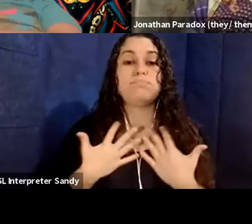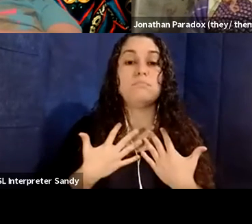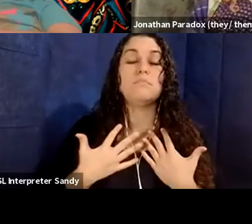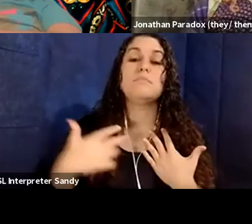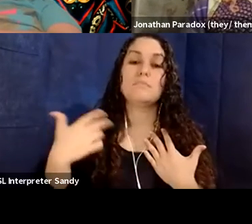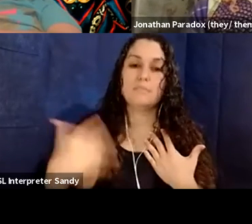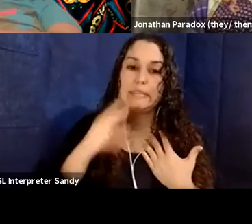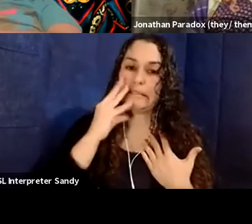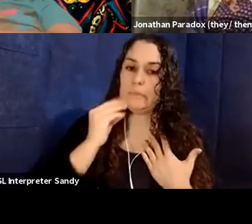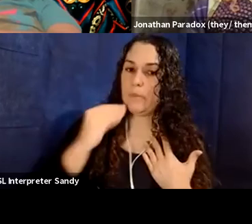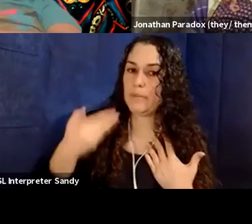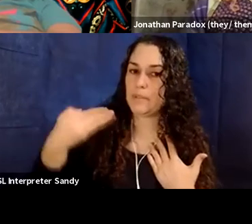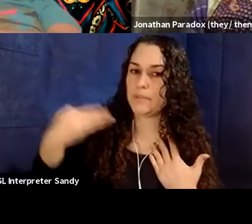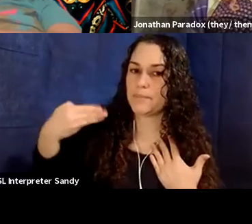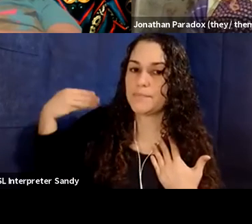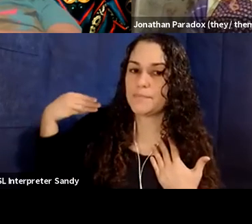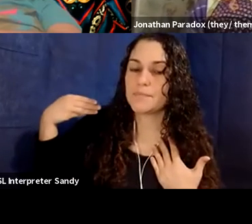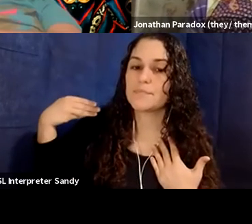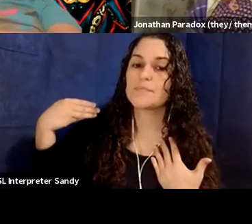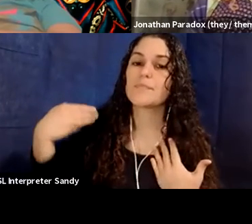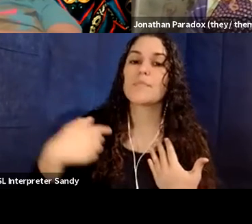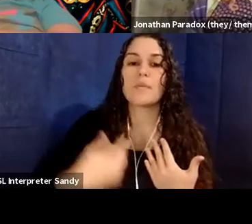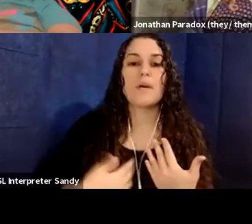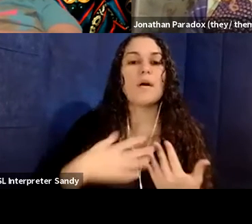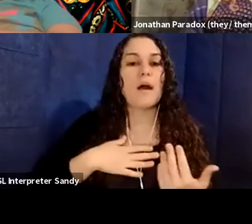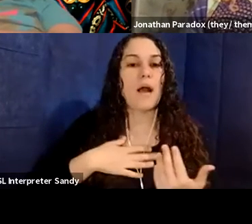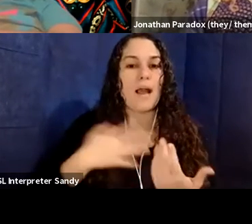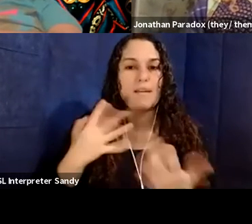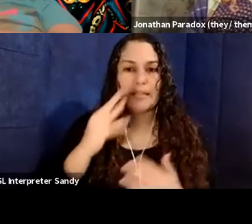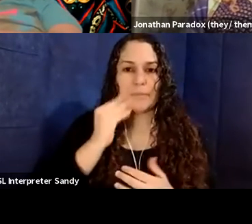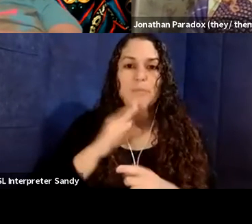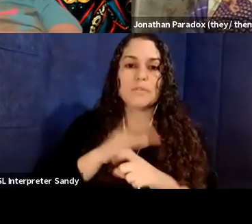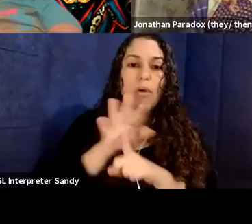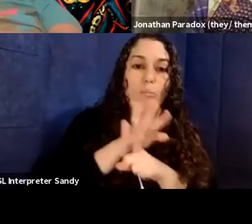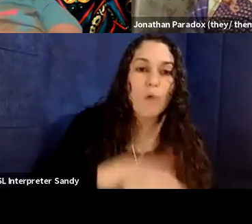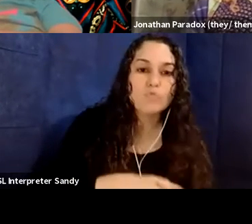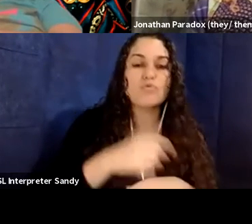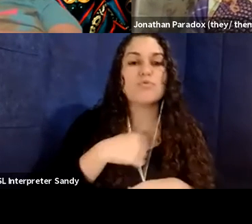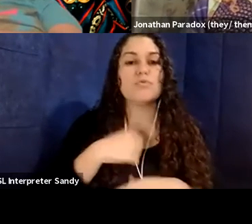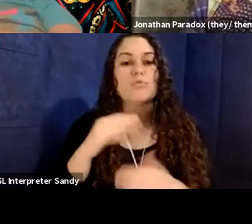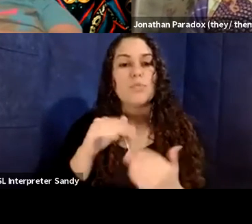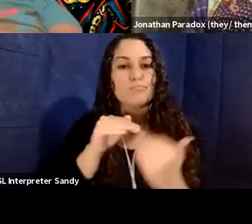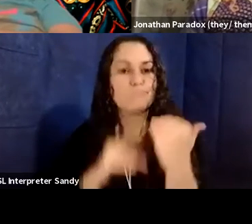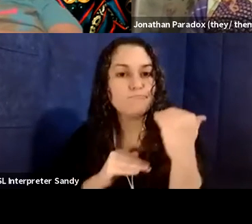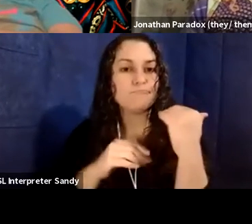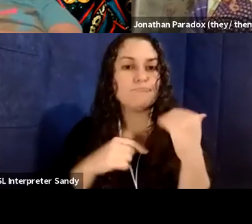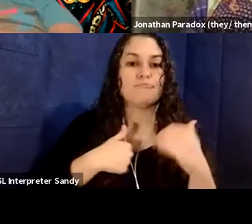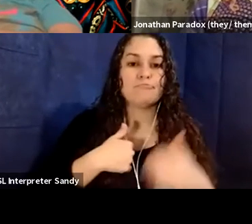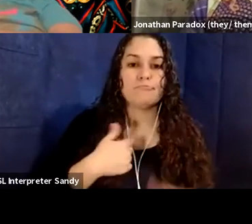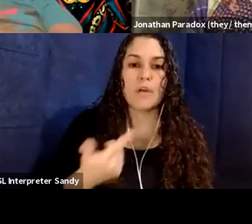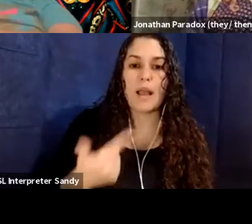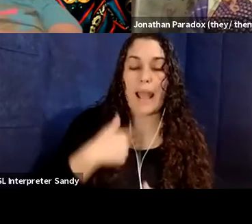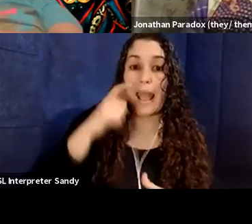experiences, a response to the oppressions I've experienced, but also a response to the oppressions that I have